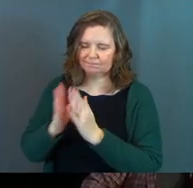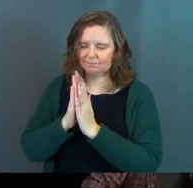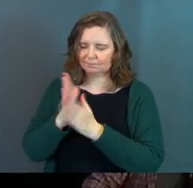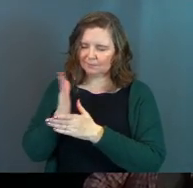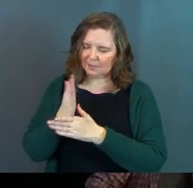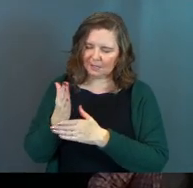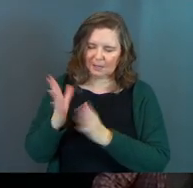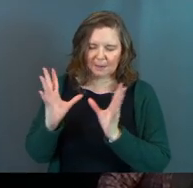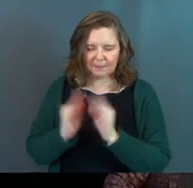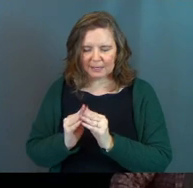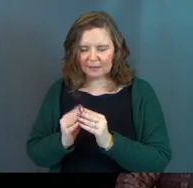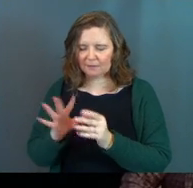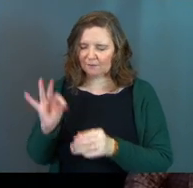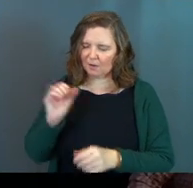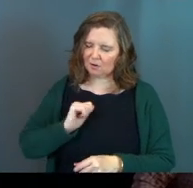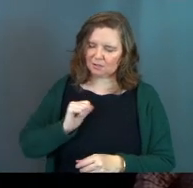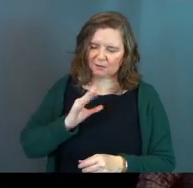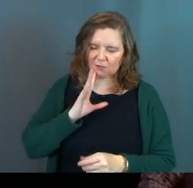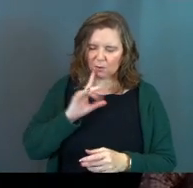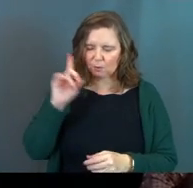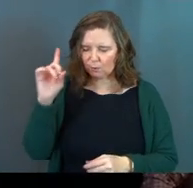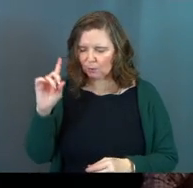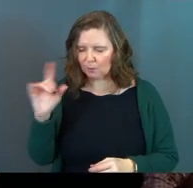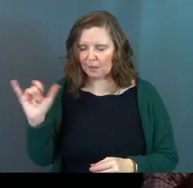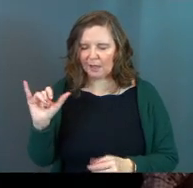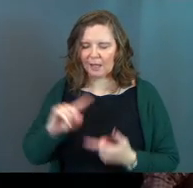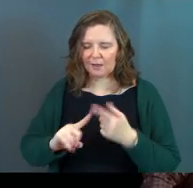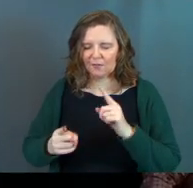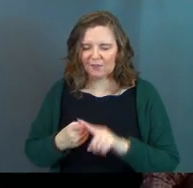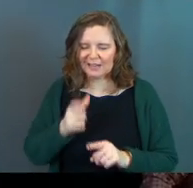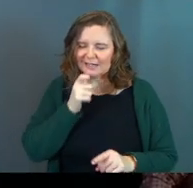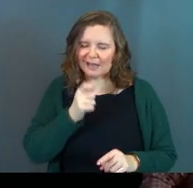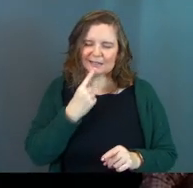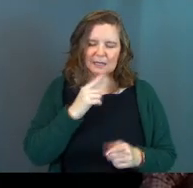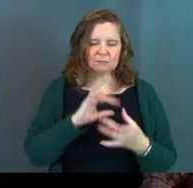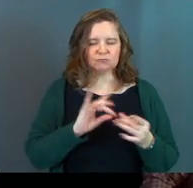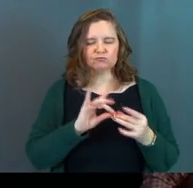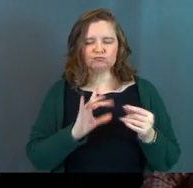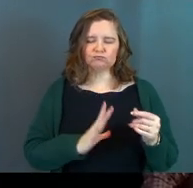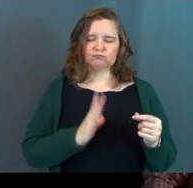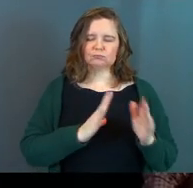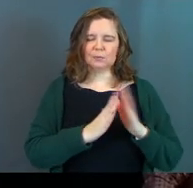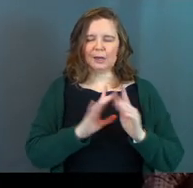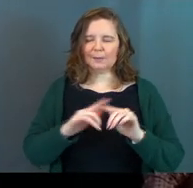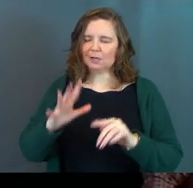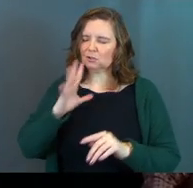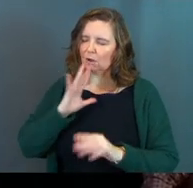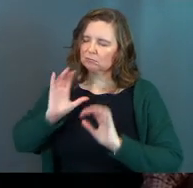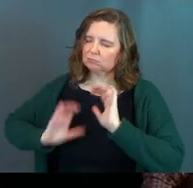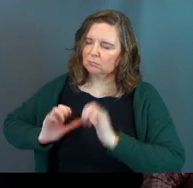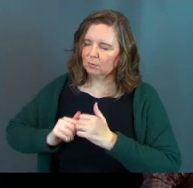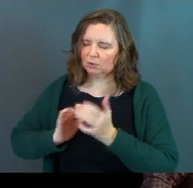praying between meetings, God. We'd find ourselves talking to you like a friend, not just saying prayers, Lord, but talking to Jesus.